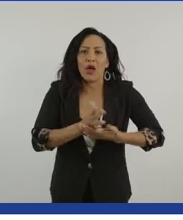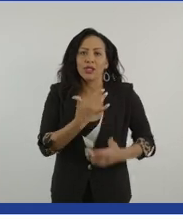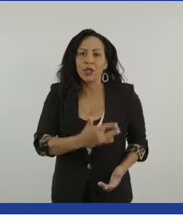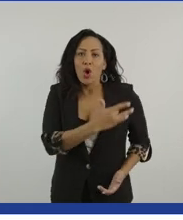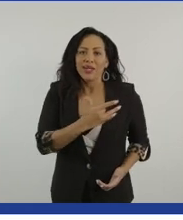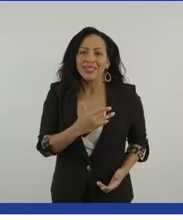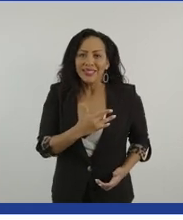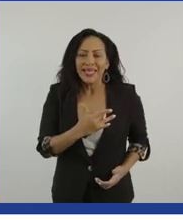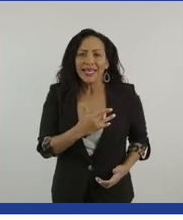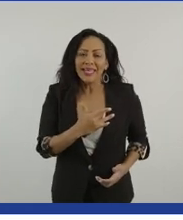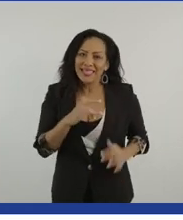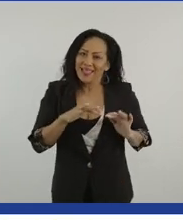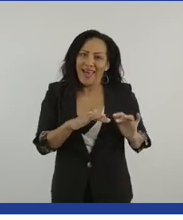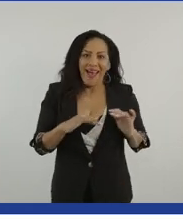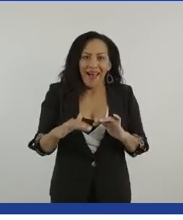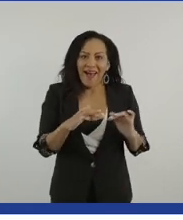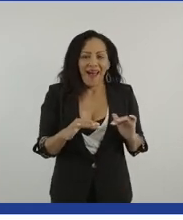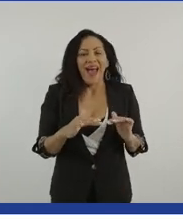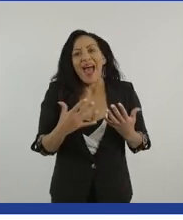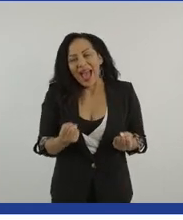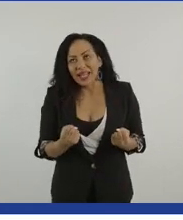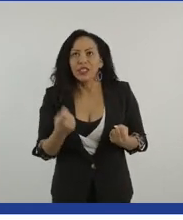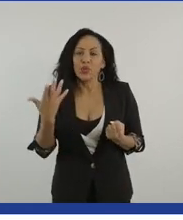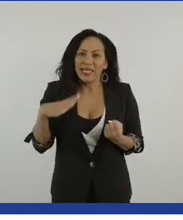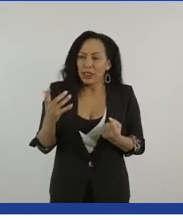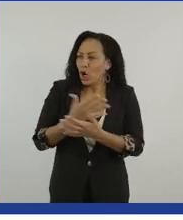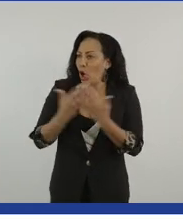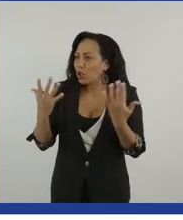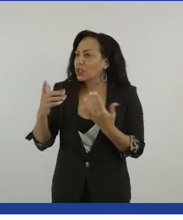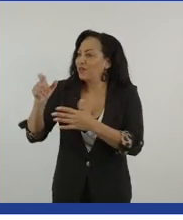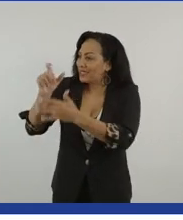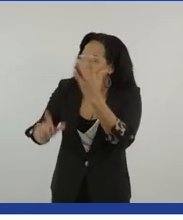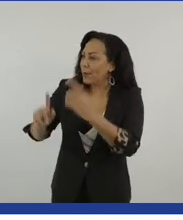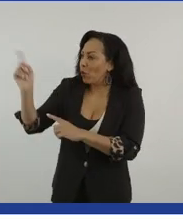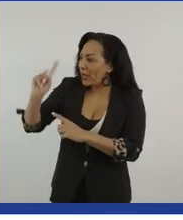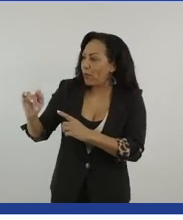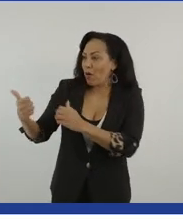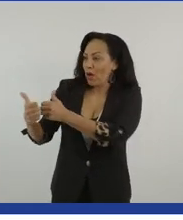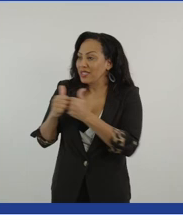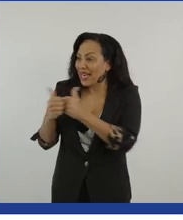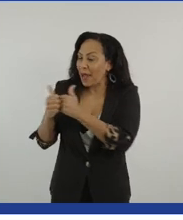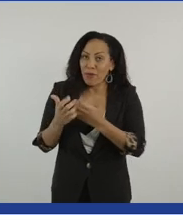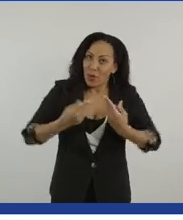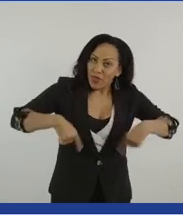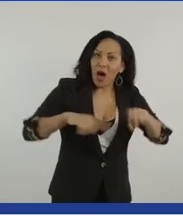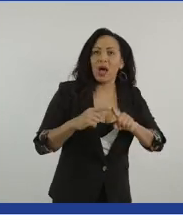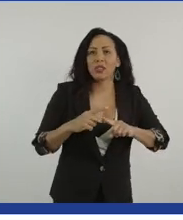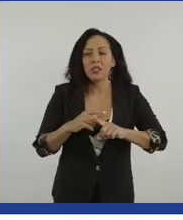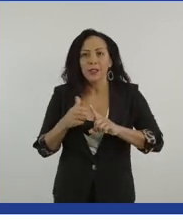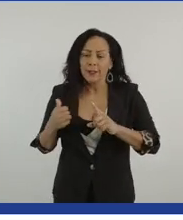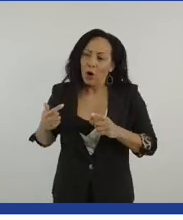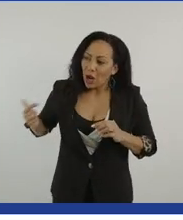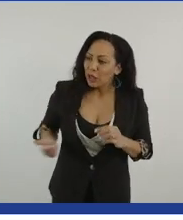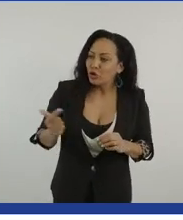that difference. It's going to take a lot of people kind of coming with us on the, on the journey, a lot of collaboration, but we do feel it is